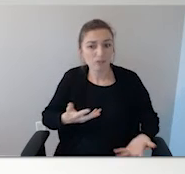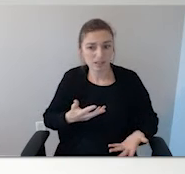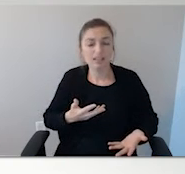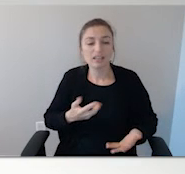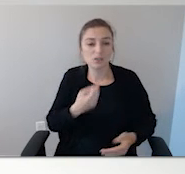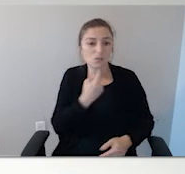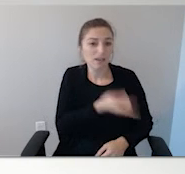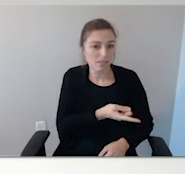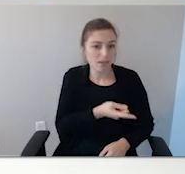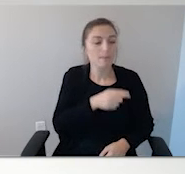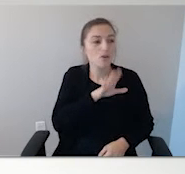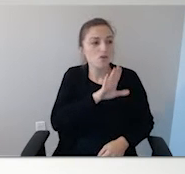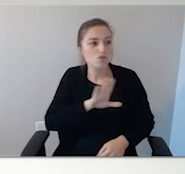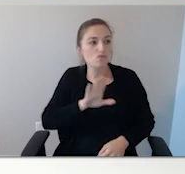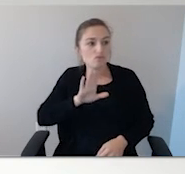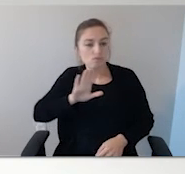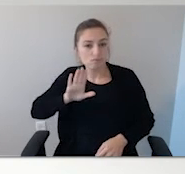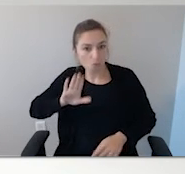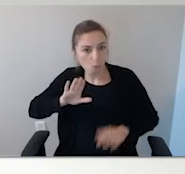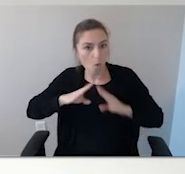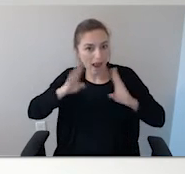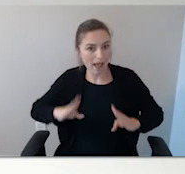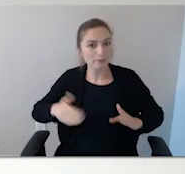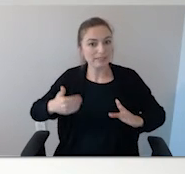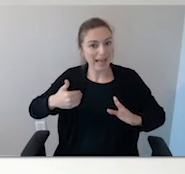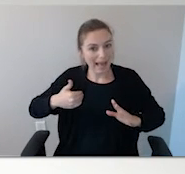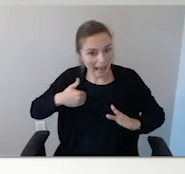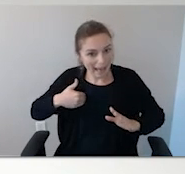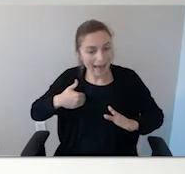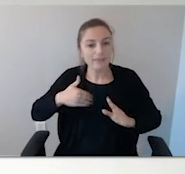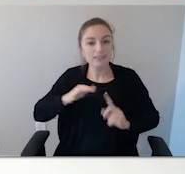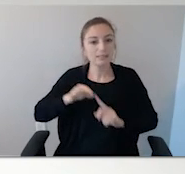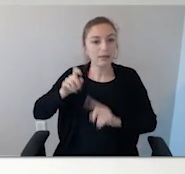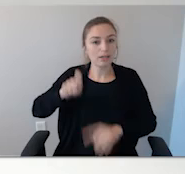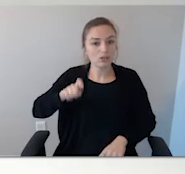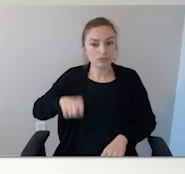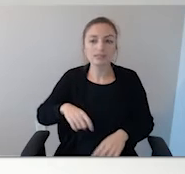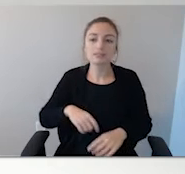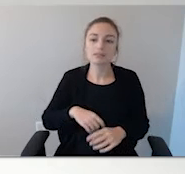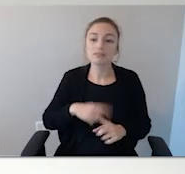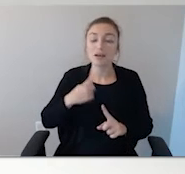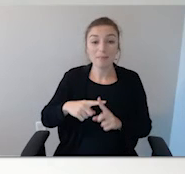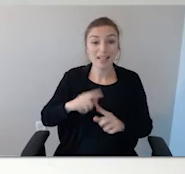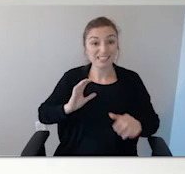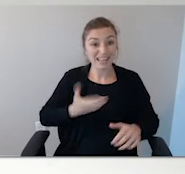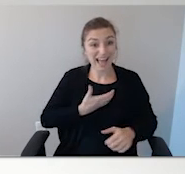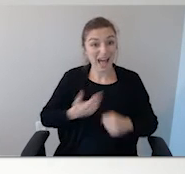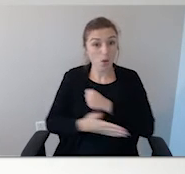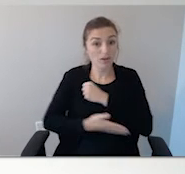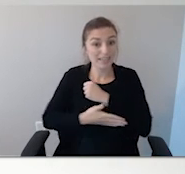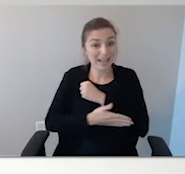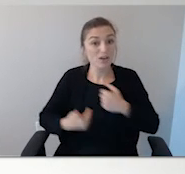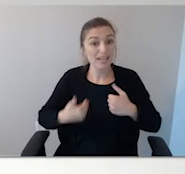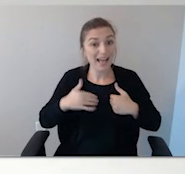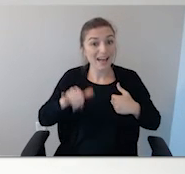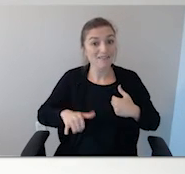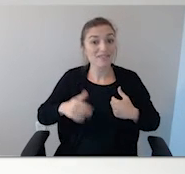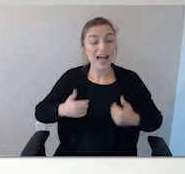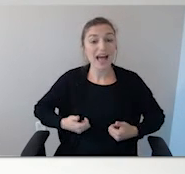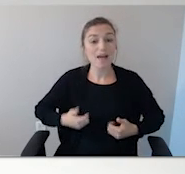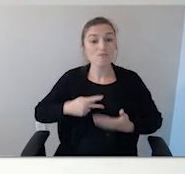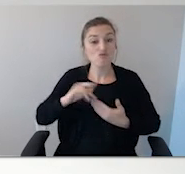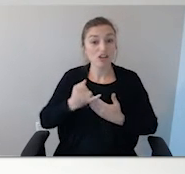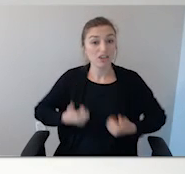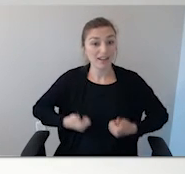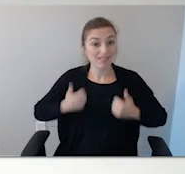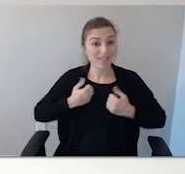living at the home. But in St. Lucie County, we also have the Project Lifesaver tracking devices available at no charge to the families.